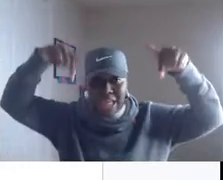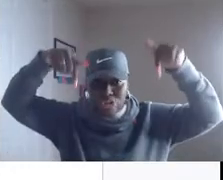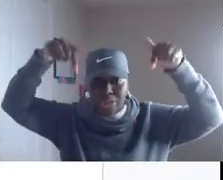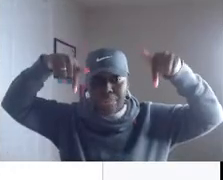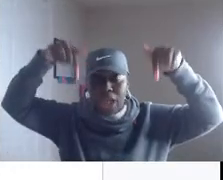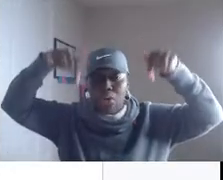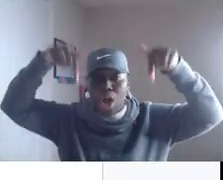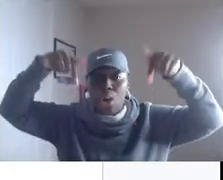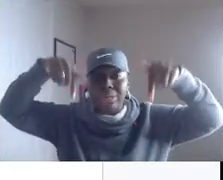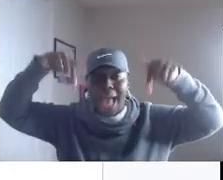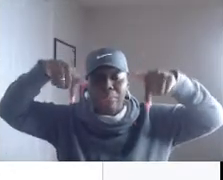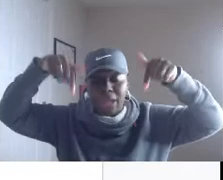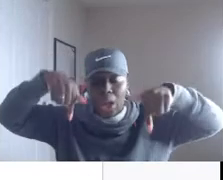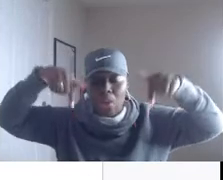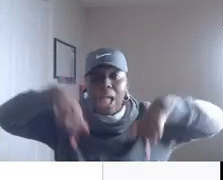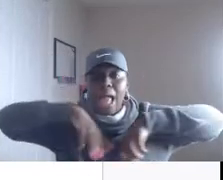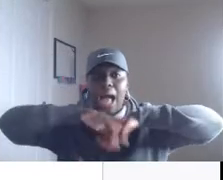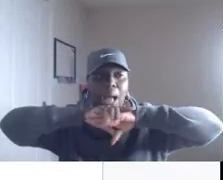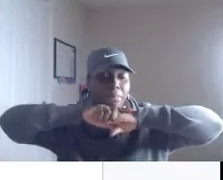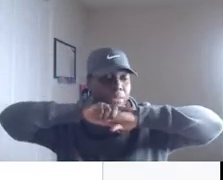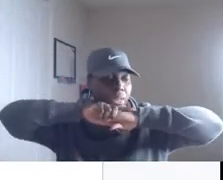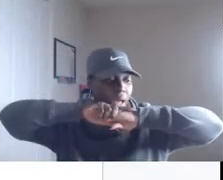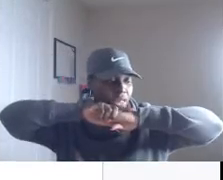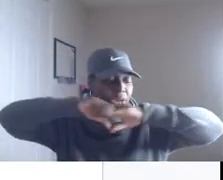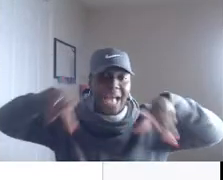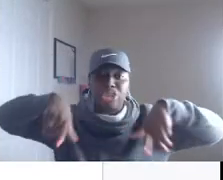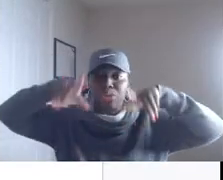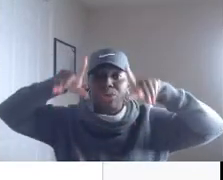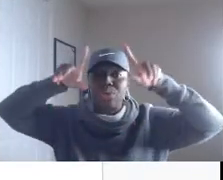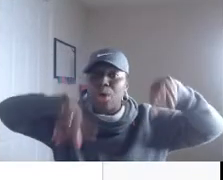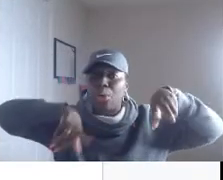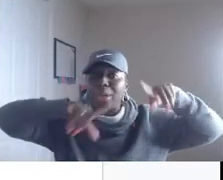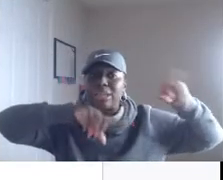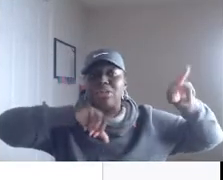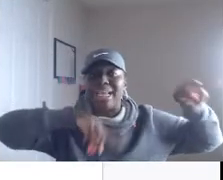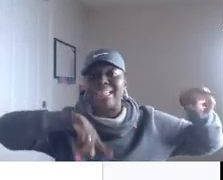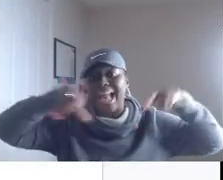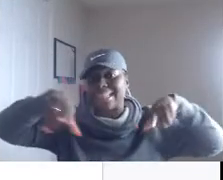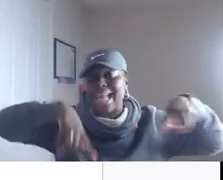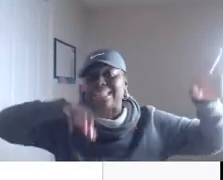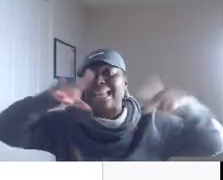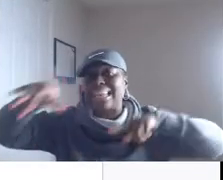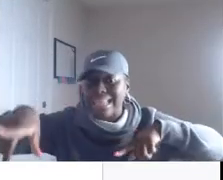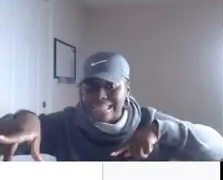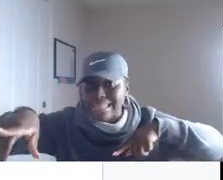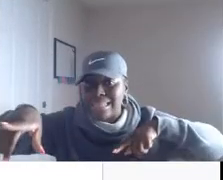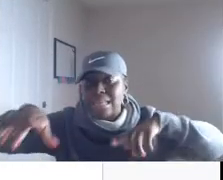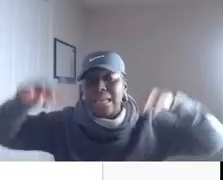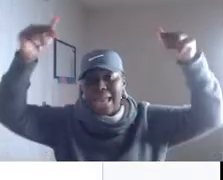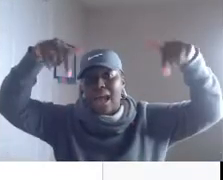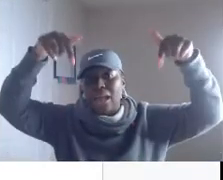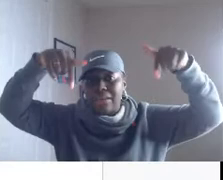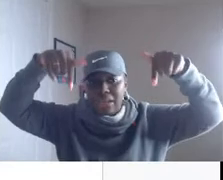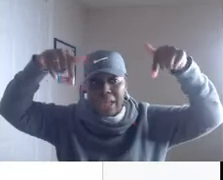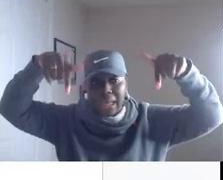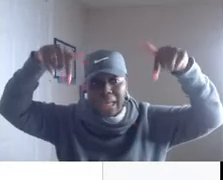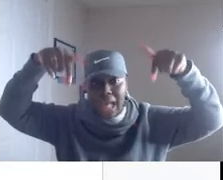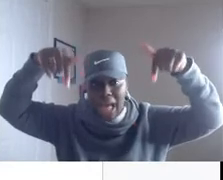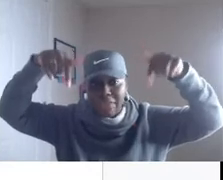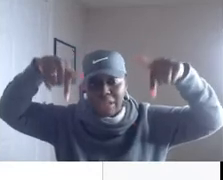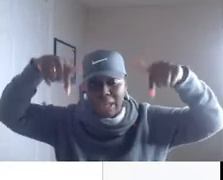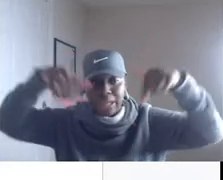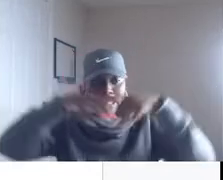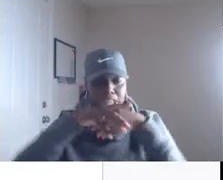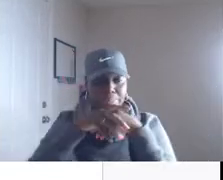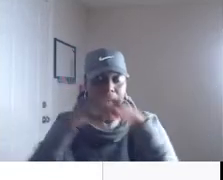you so in the description below go down below um the national notary association actually has a list and i'll leave the link